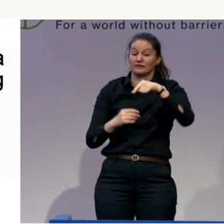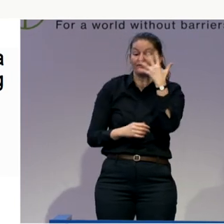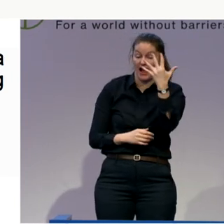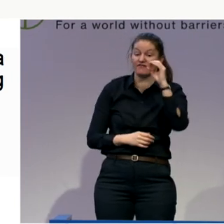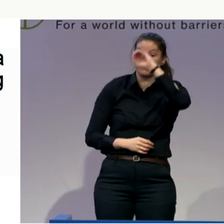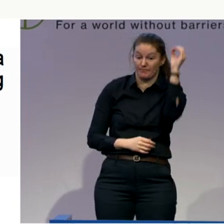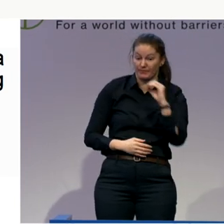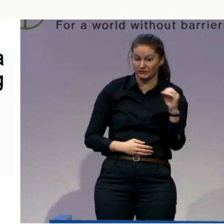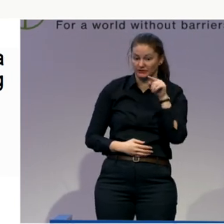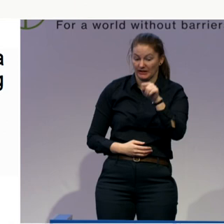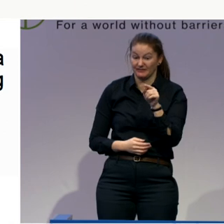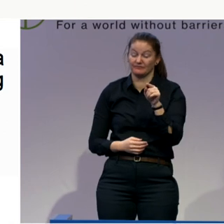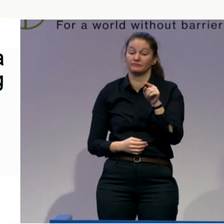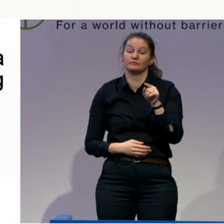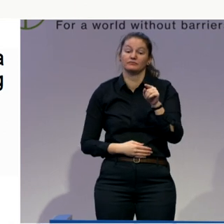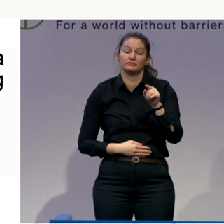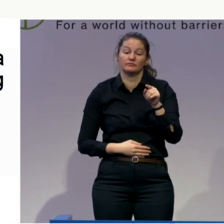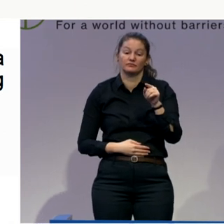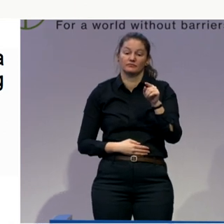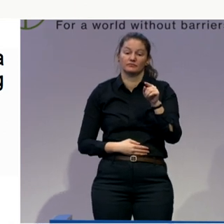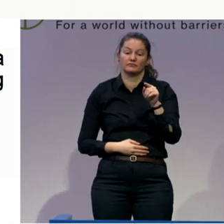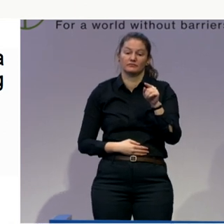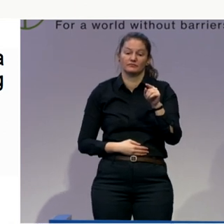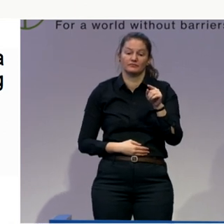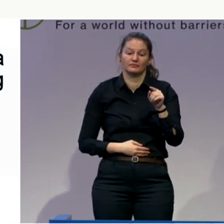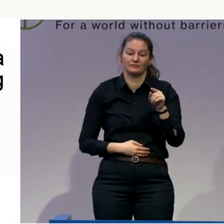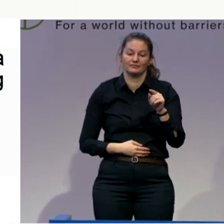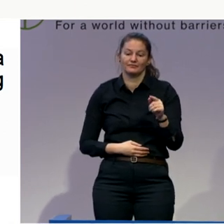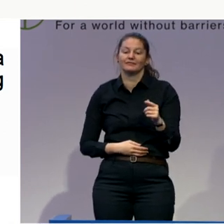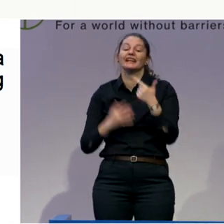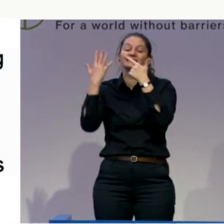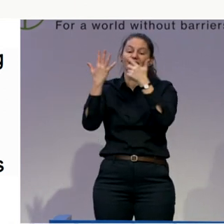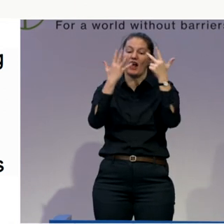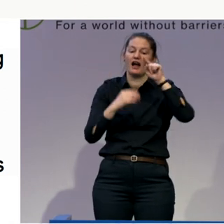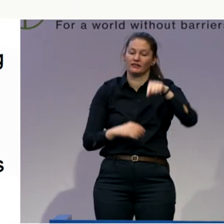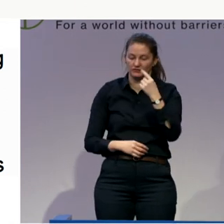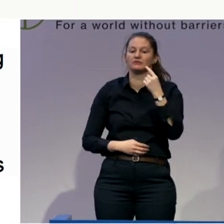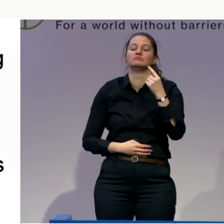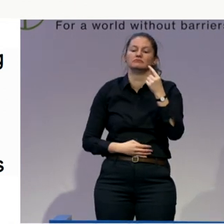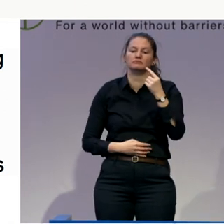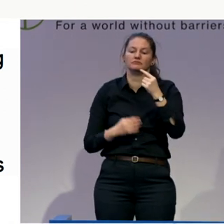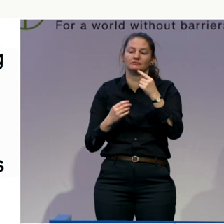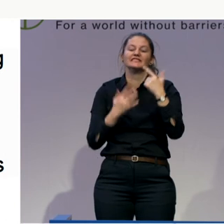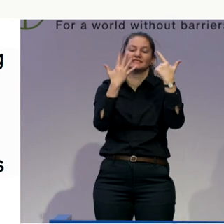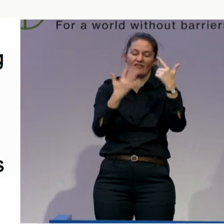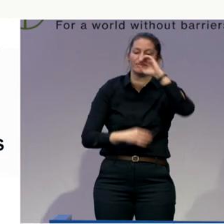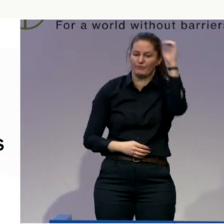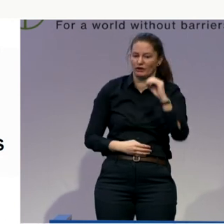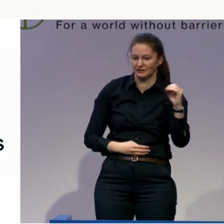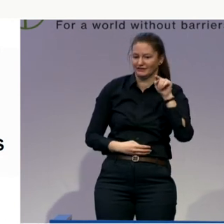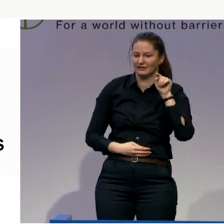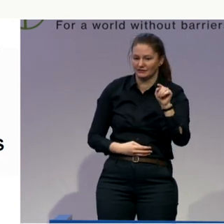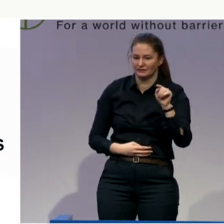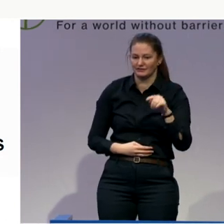.5% chooses This is vouchers. These are numbers from 2017. Yes. Okay.